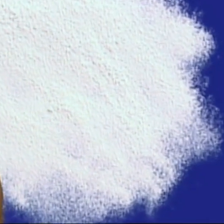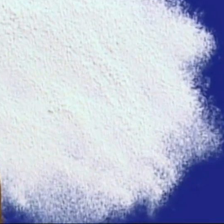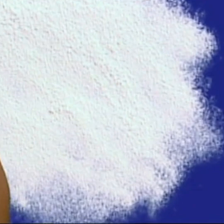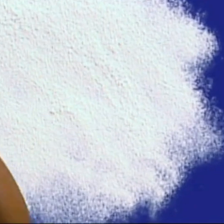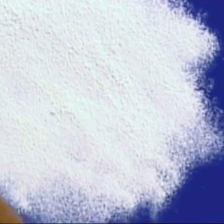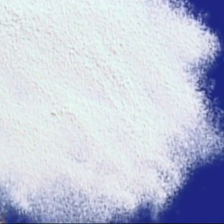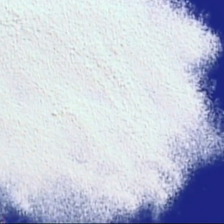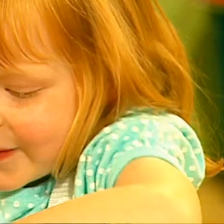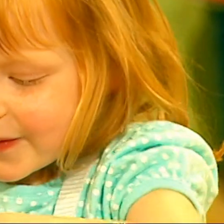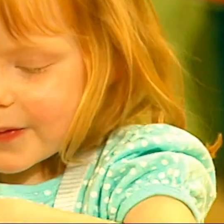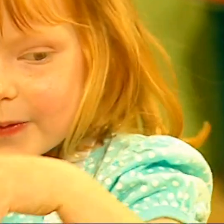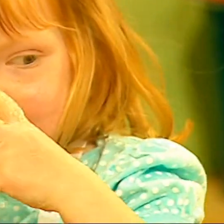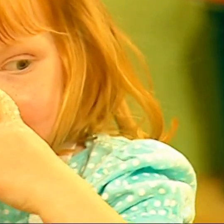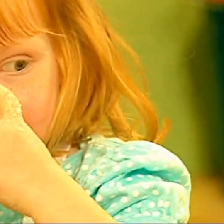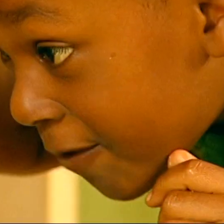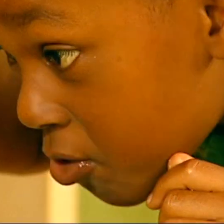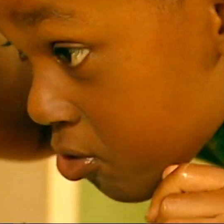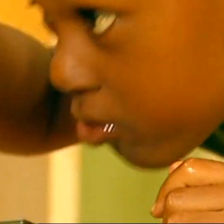I can't go!